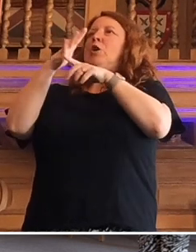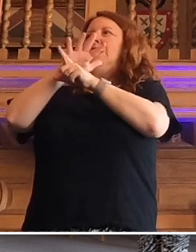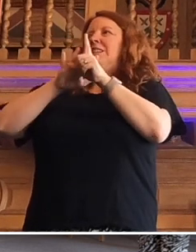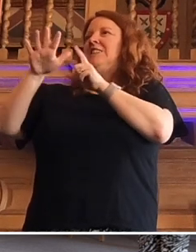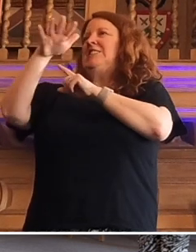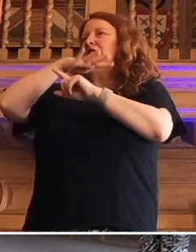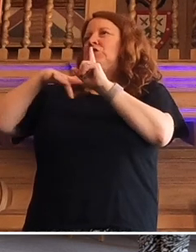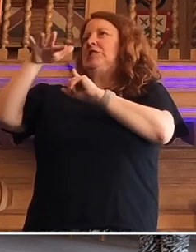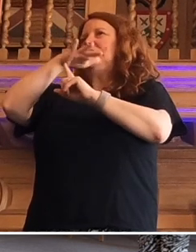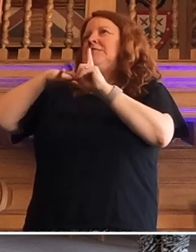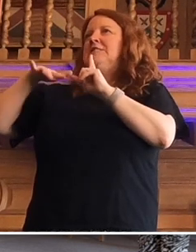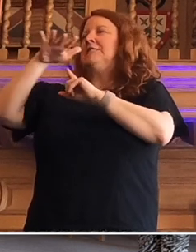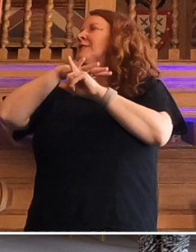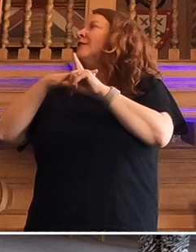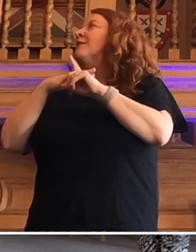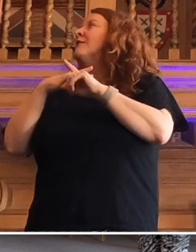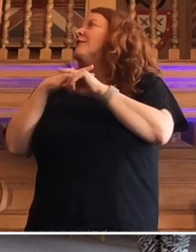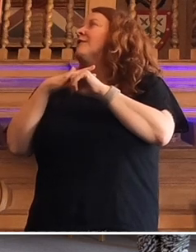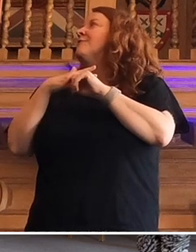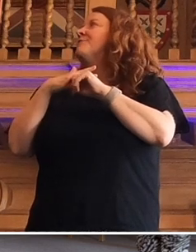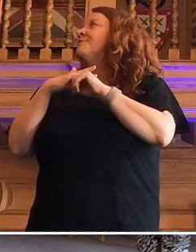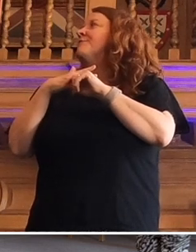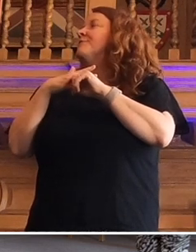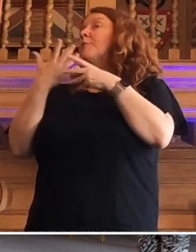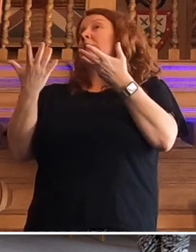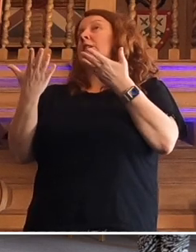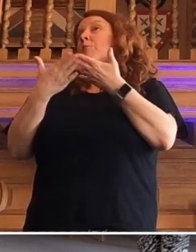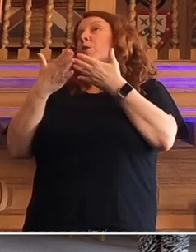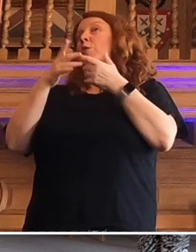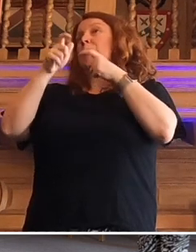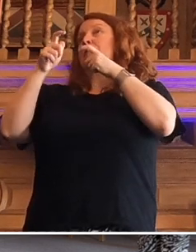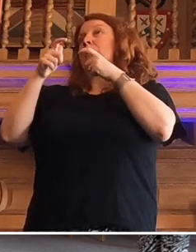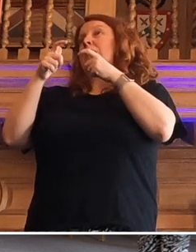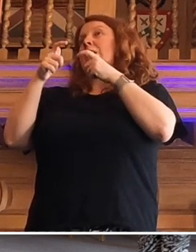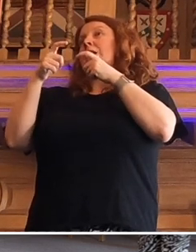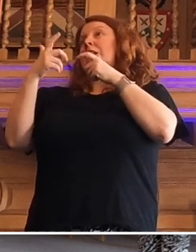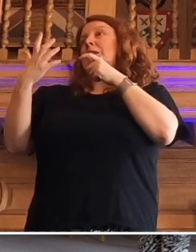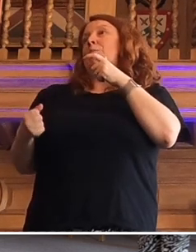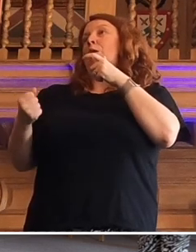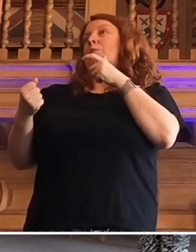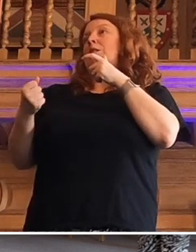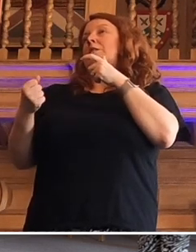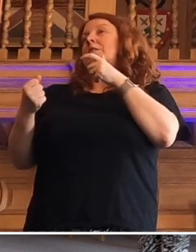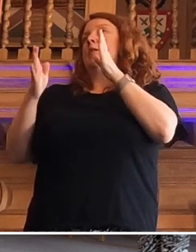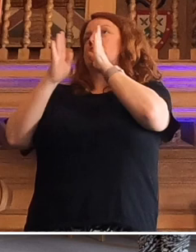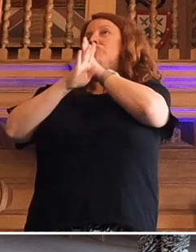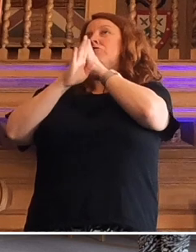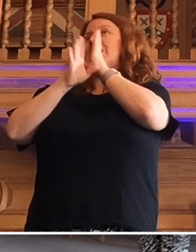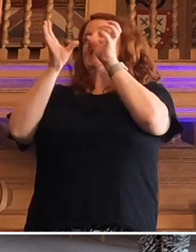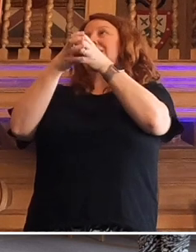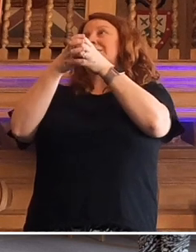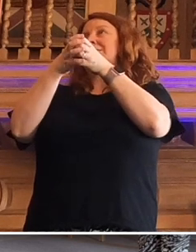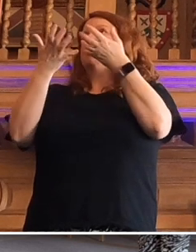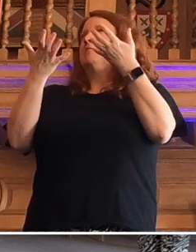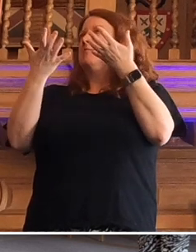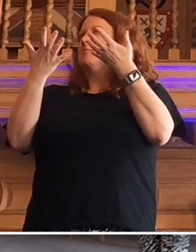for good reason. But given that most people in employment, a majority, are in the private sector, how